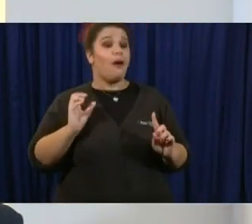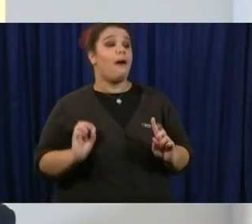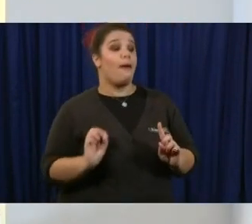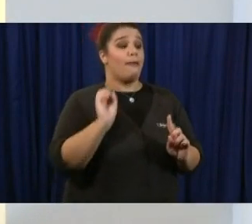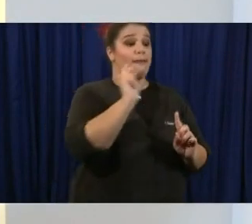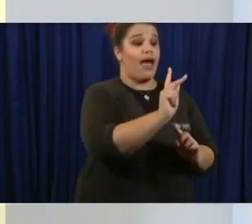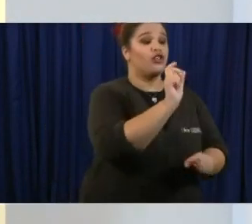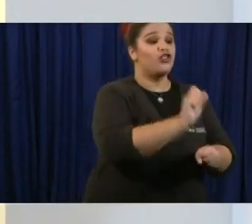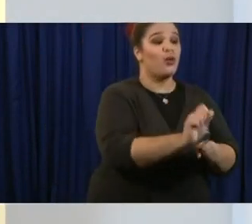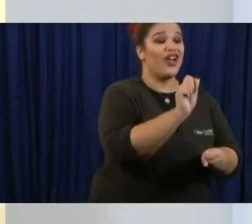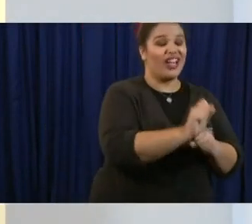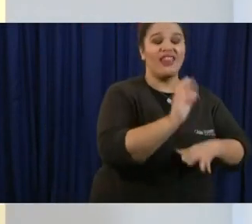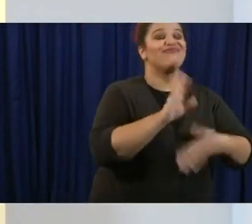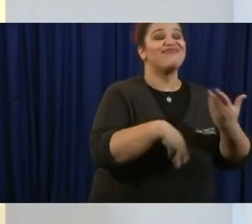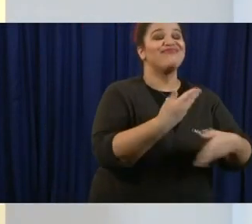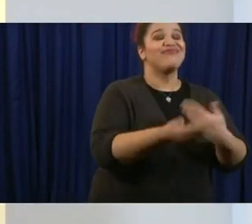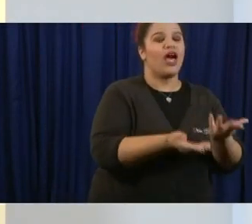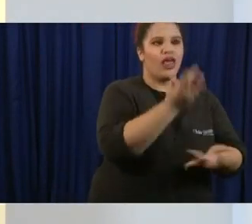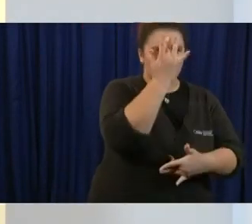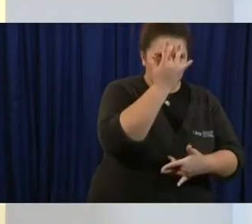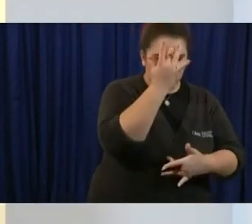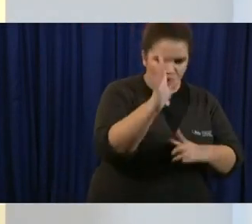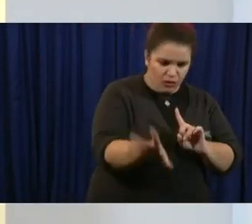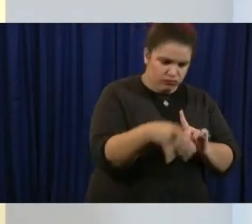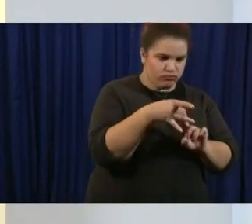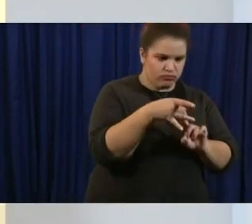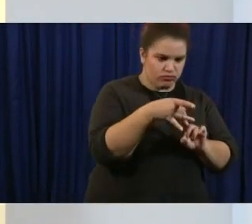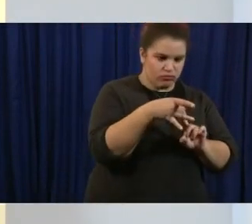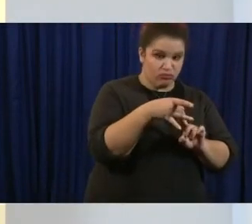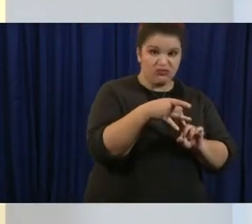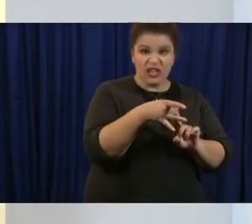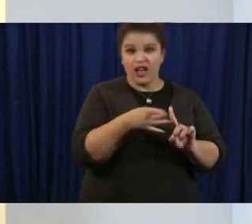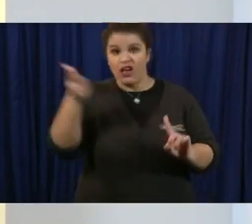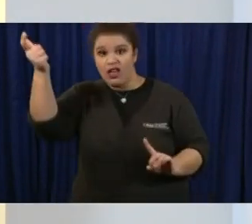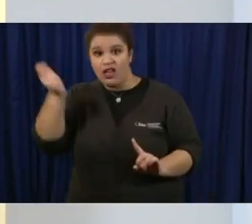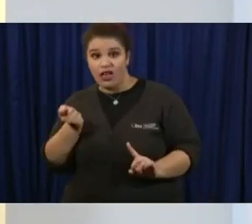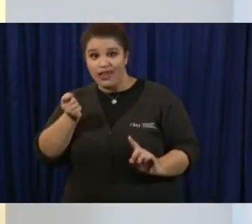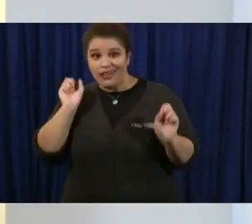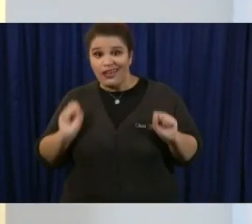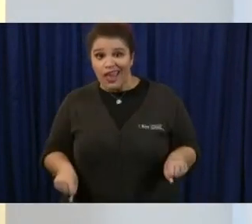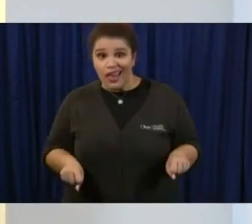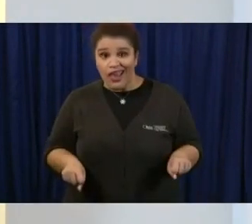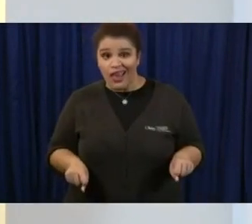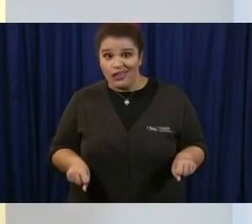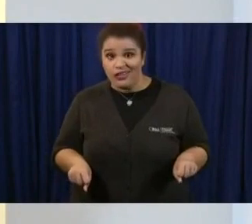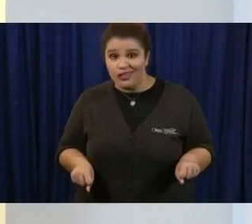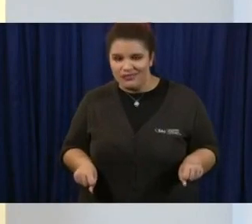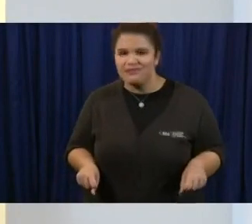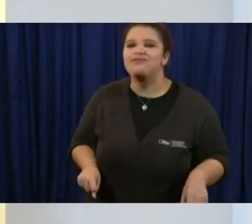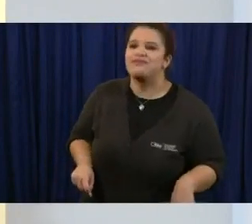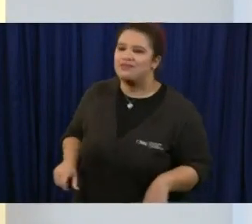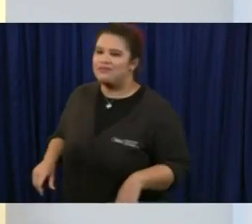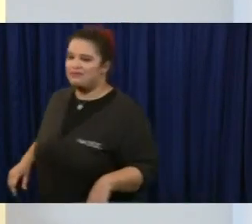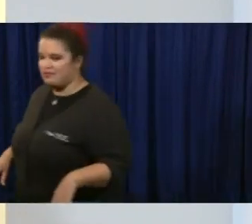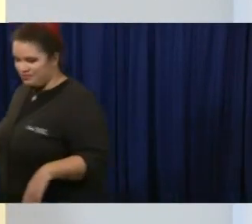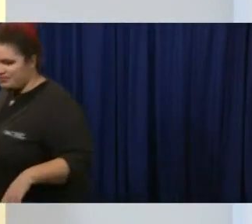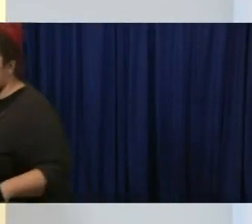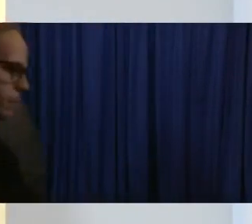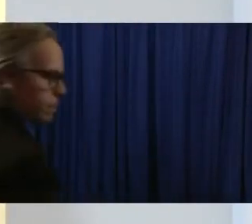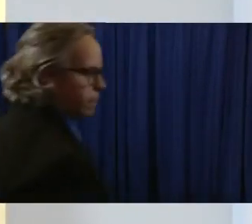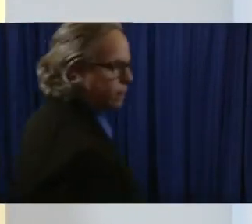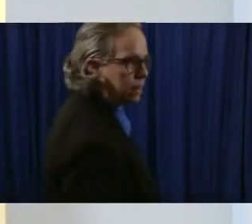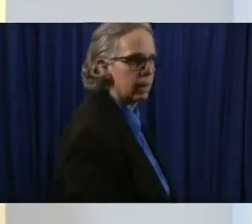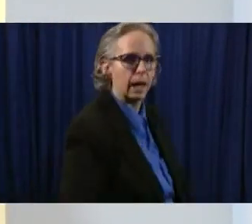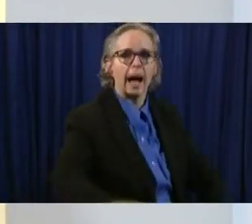and then yes yeah if they go back to work and they get ill that's been the policy all along and the policy will will maintain that if your employer